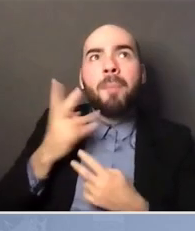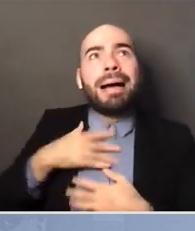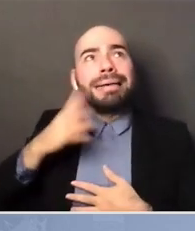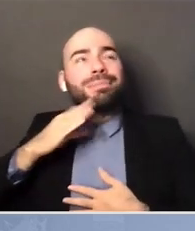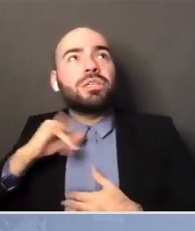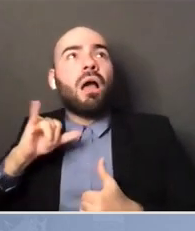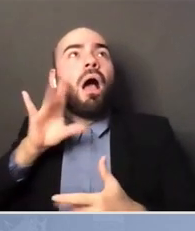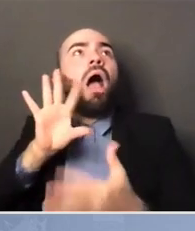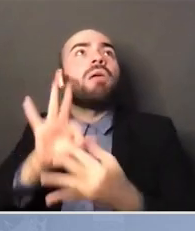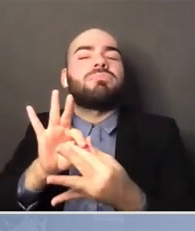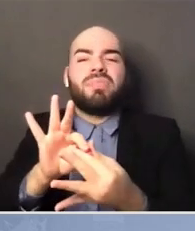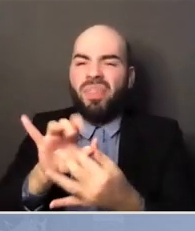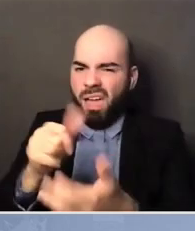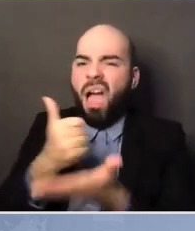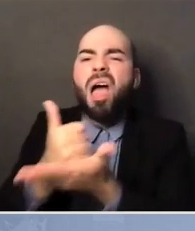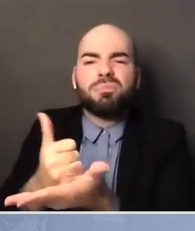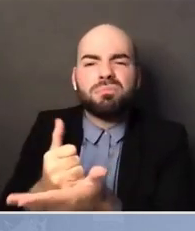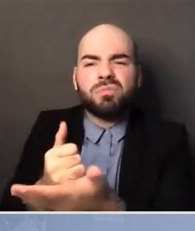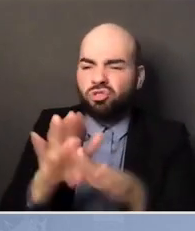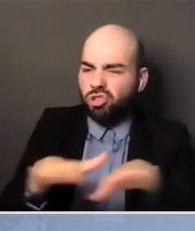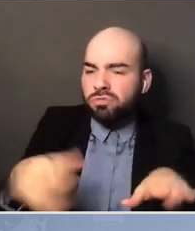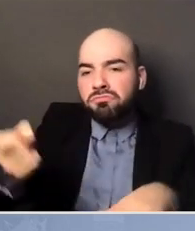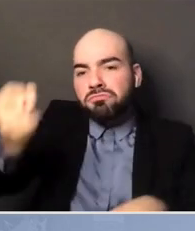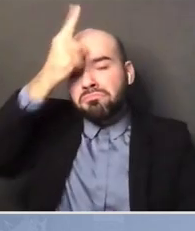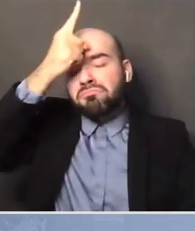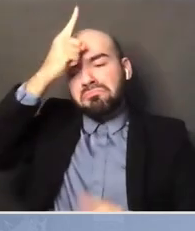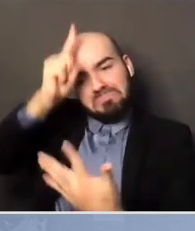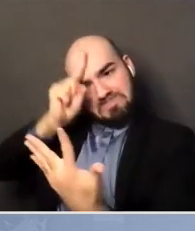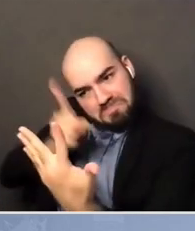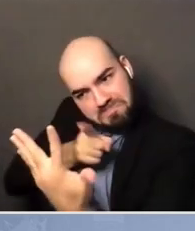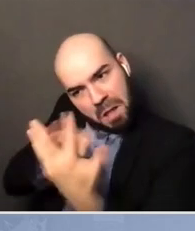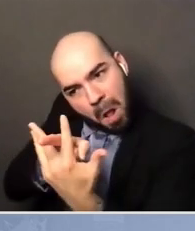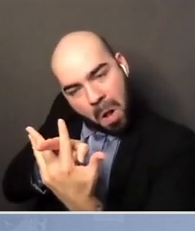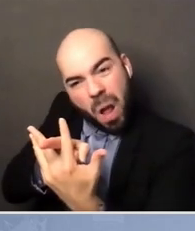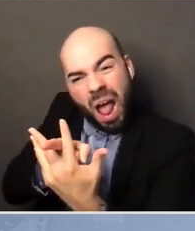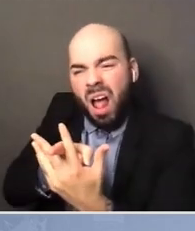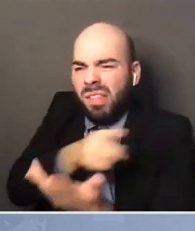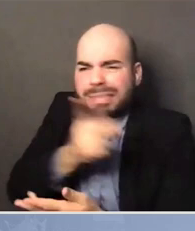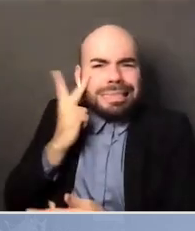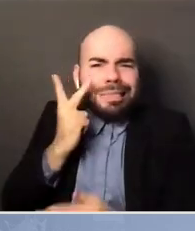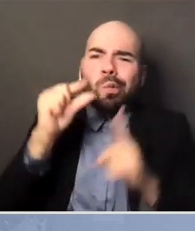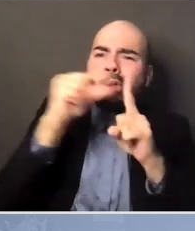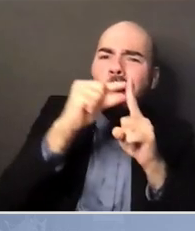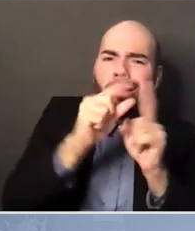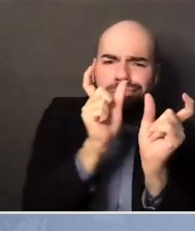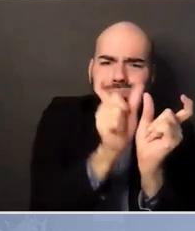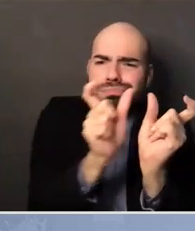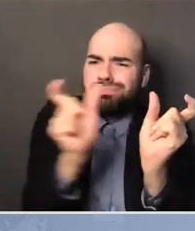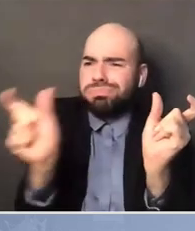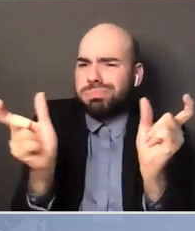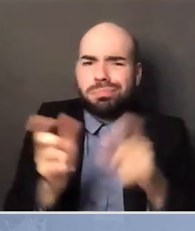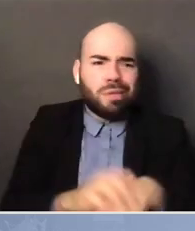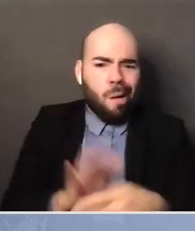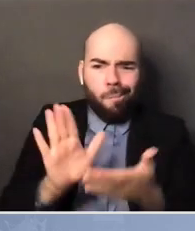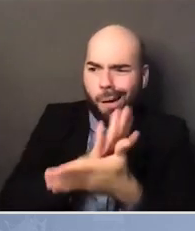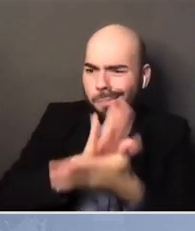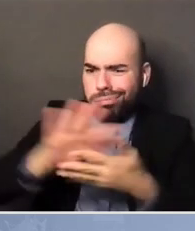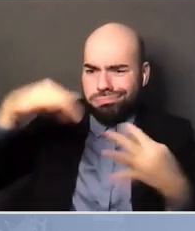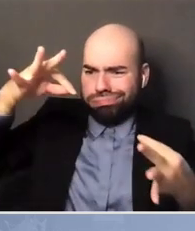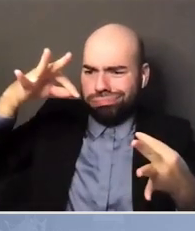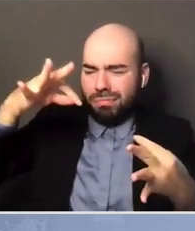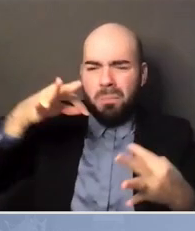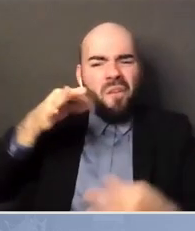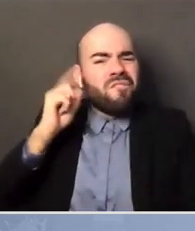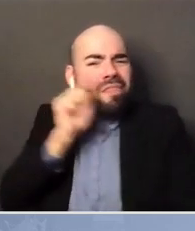they're seeing, words, you know, that have no correspondence to